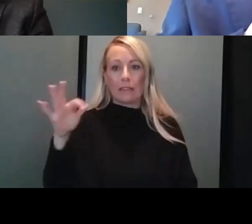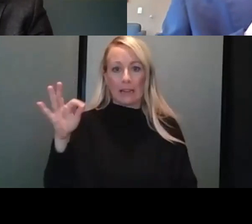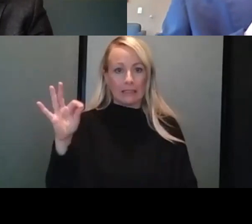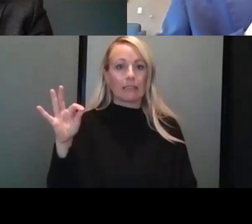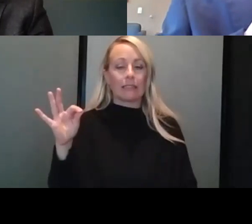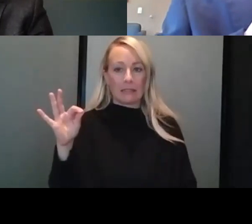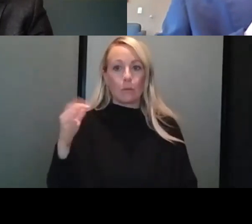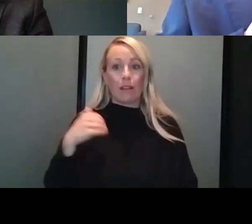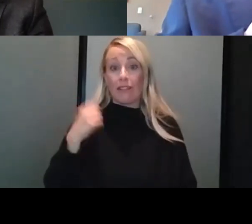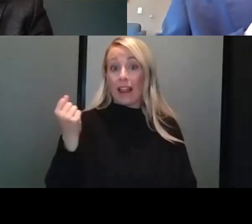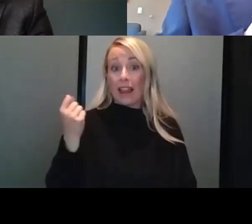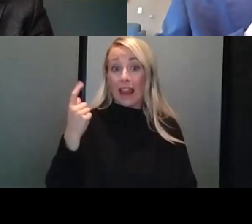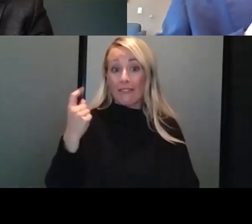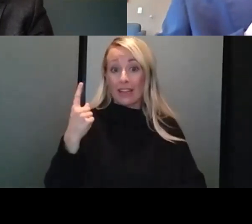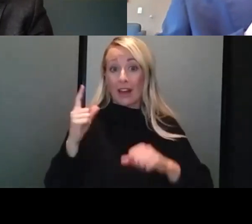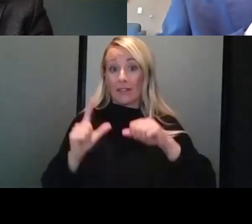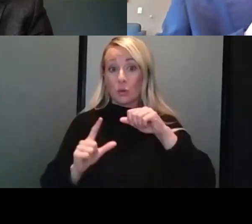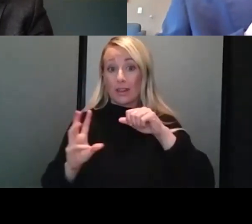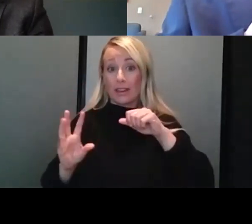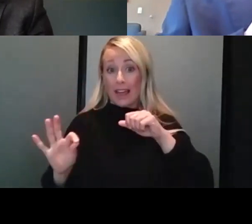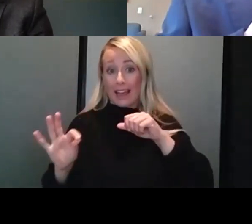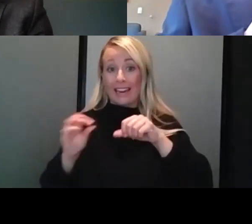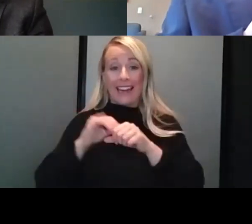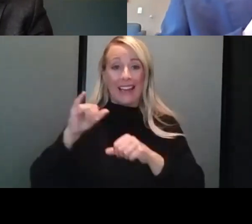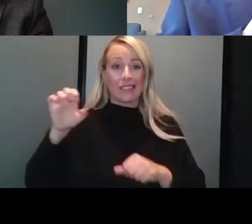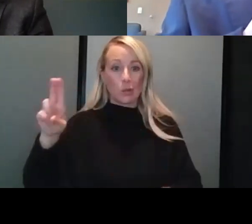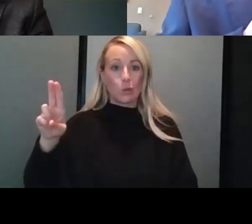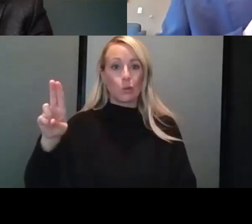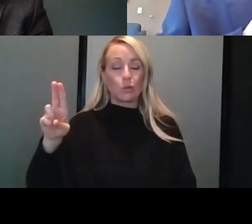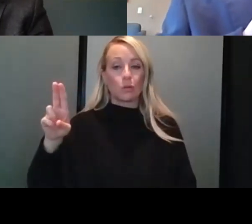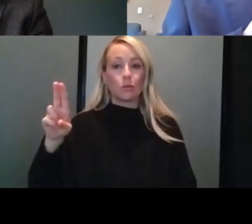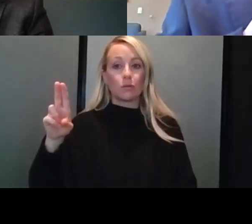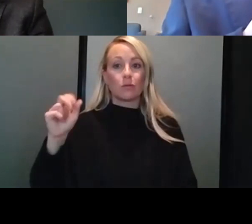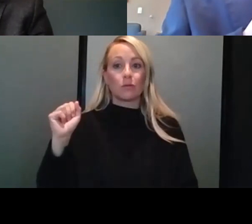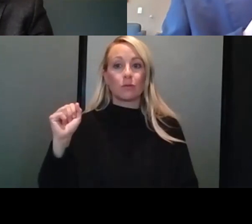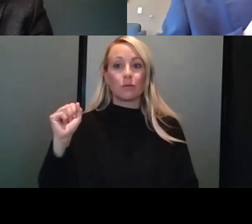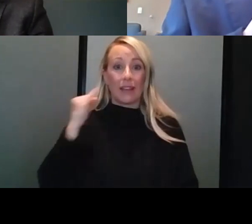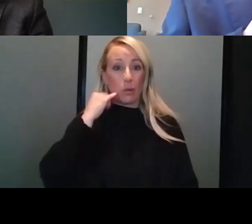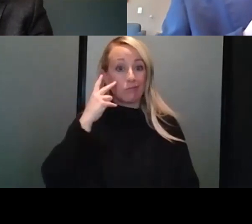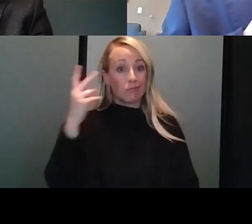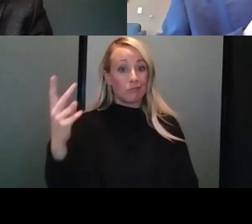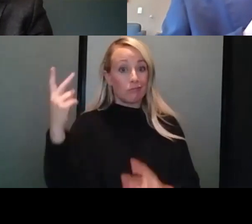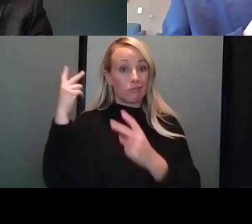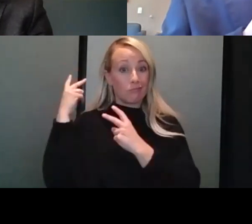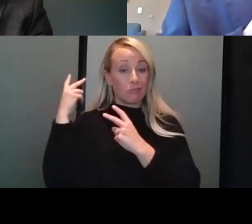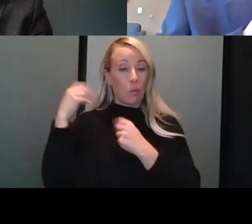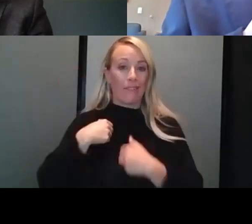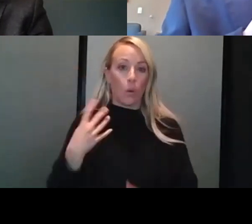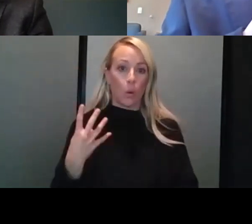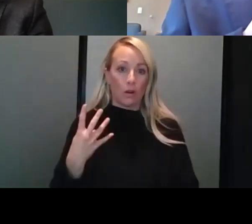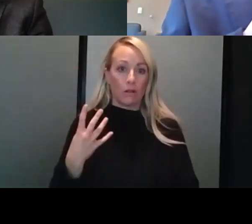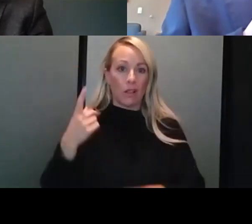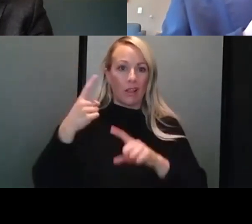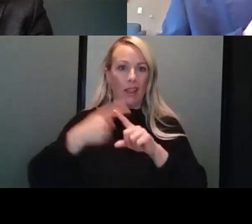have 11 of the 29 in our intensive care units. If we look back one month ago, we had four COVID